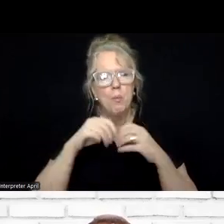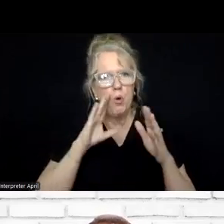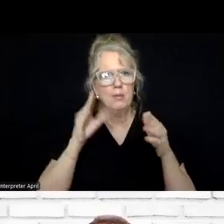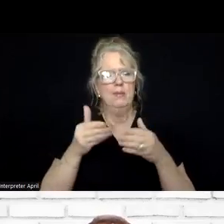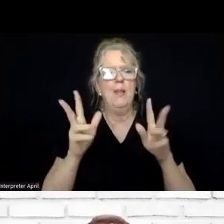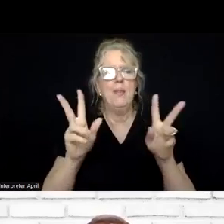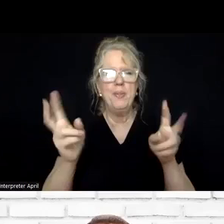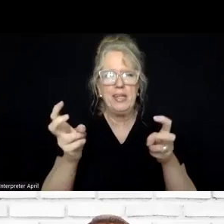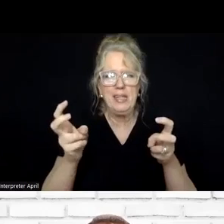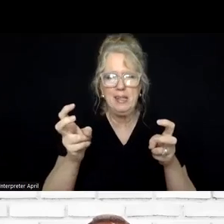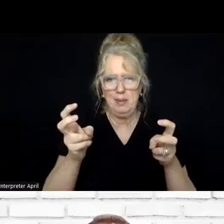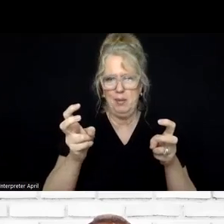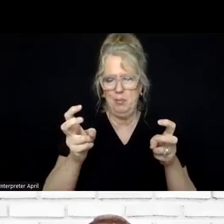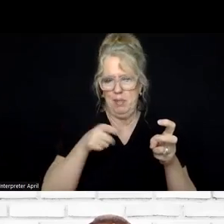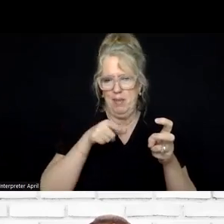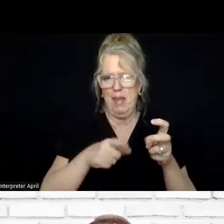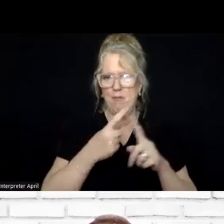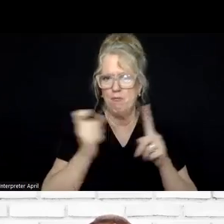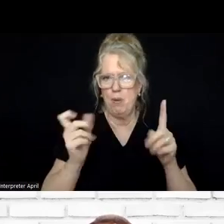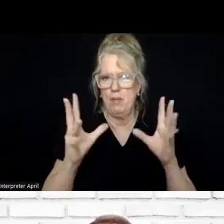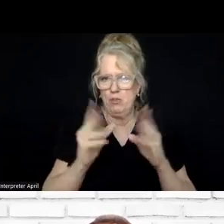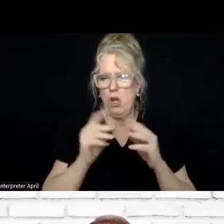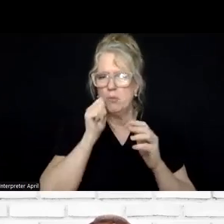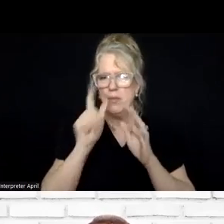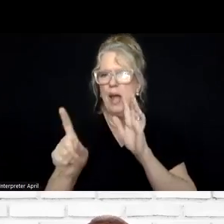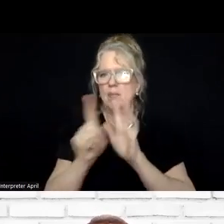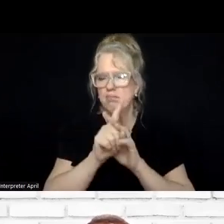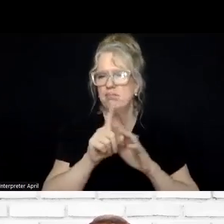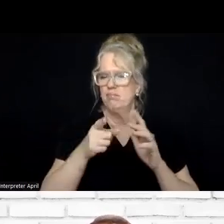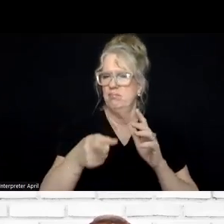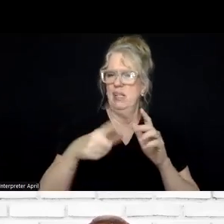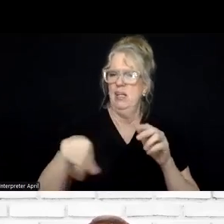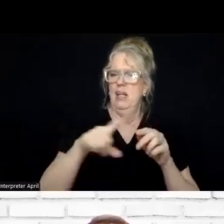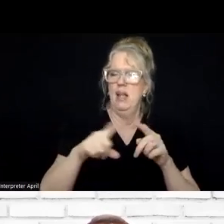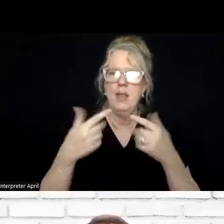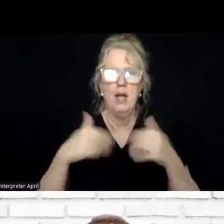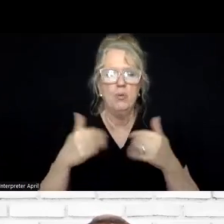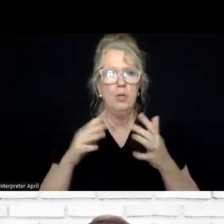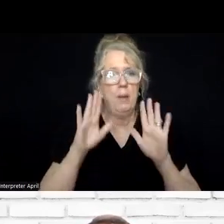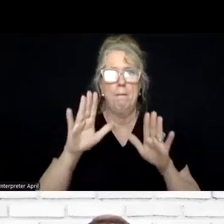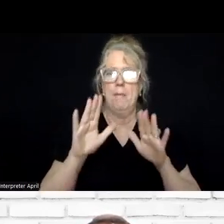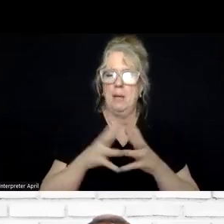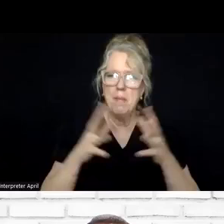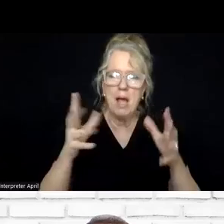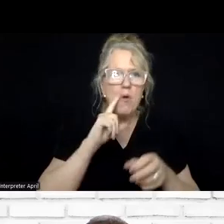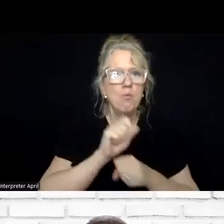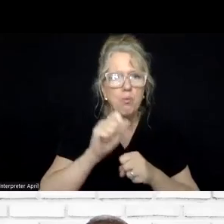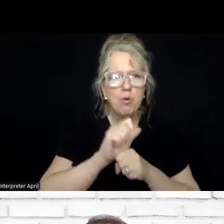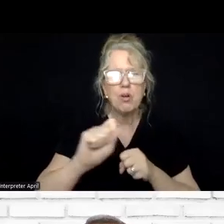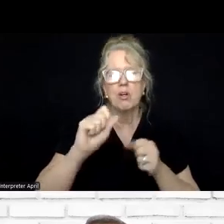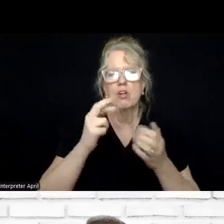theme that came out of this particular annual conference. And it's been about the amazing amount of work and resources and